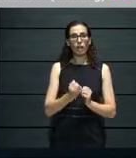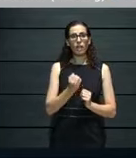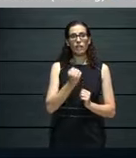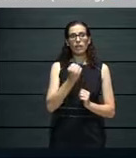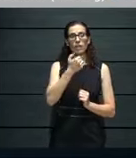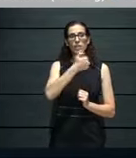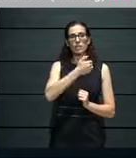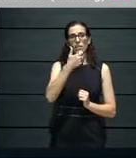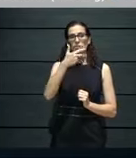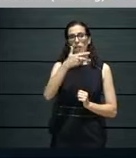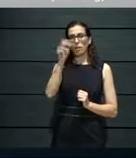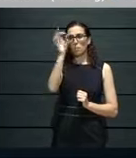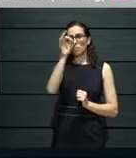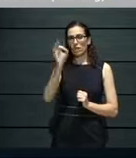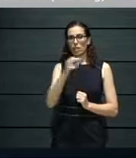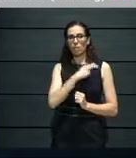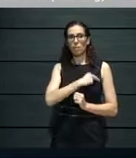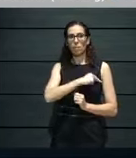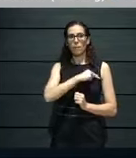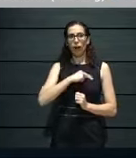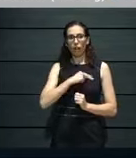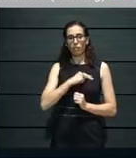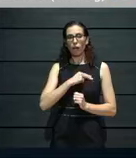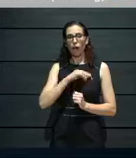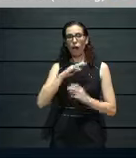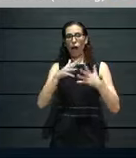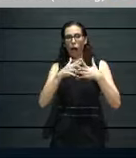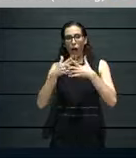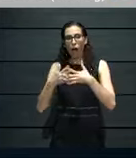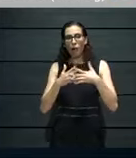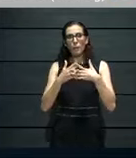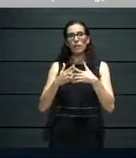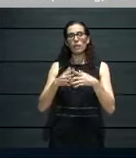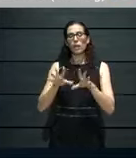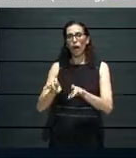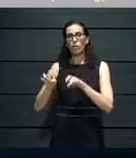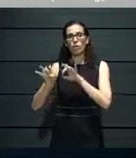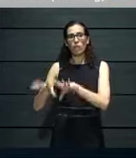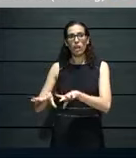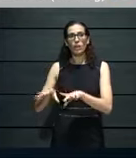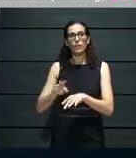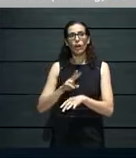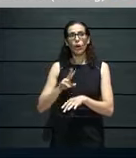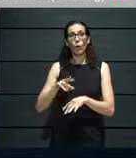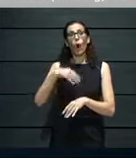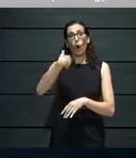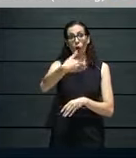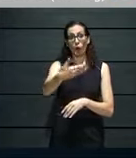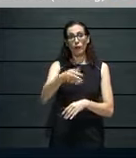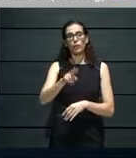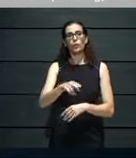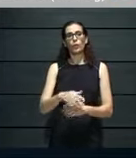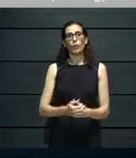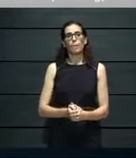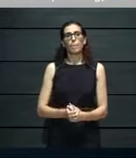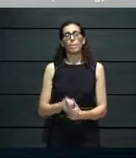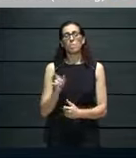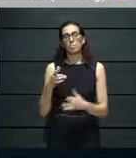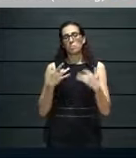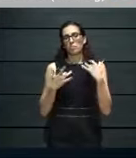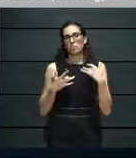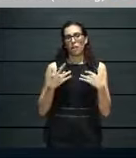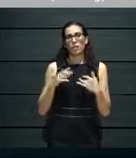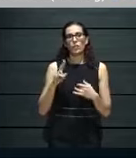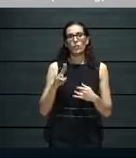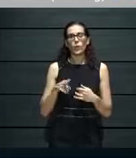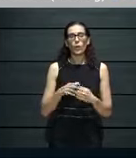% in the US, Australia, 5%, and other 15%. Um, that is quite, um, interesting. And